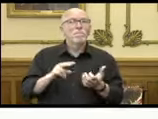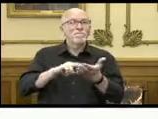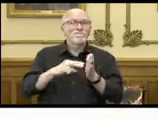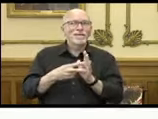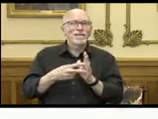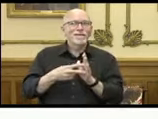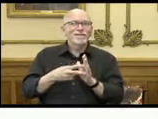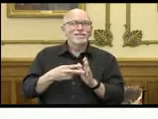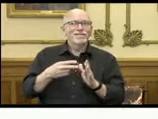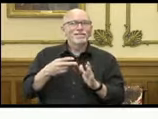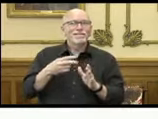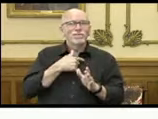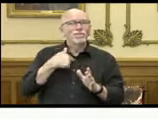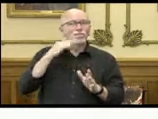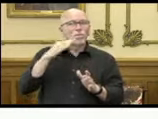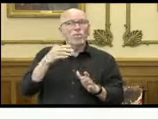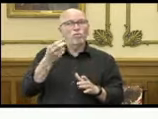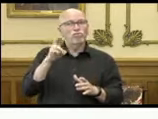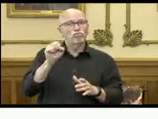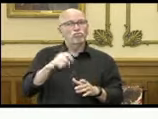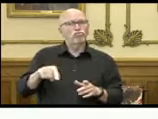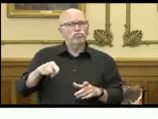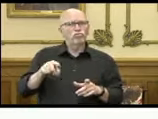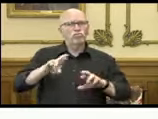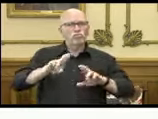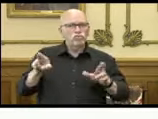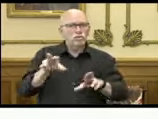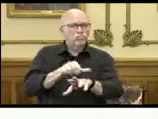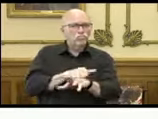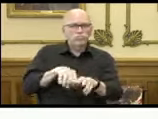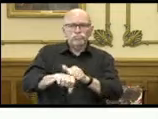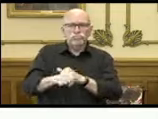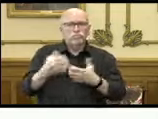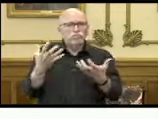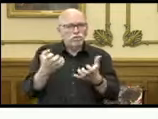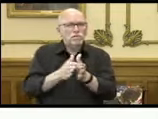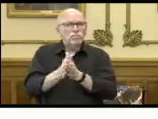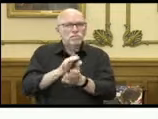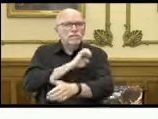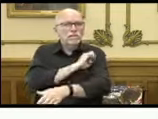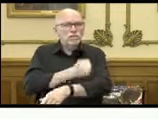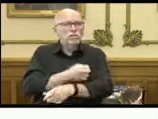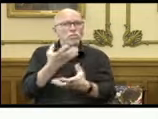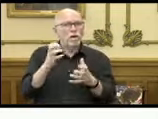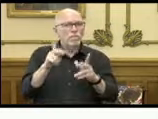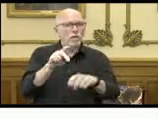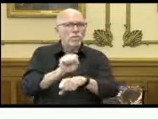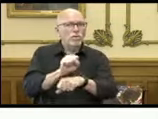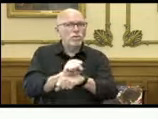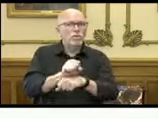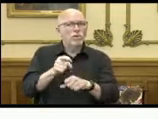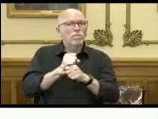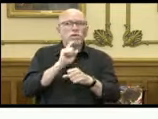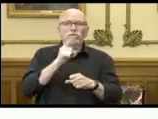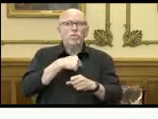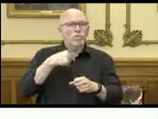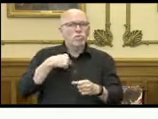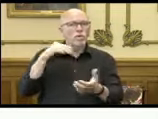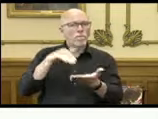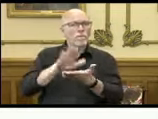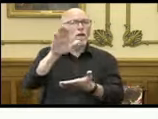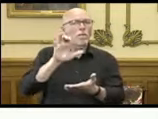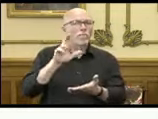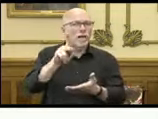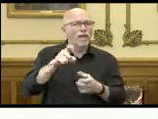us know that our Hoosiers are ready, willing, and they're energized to make sure that we bounce back from this